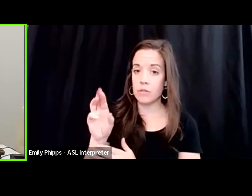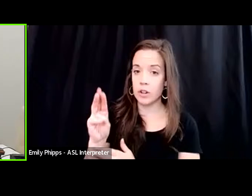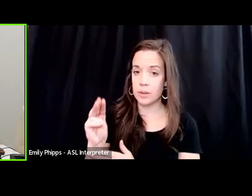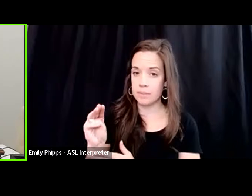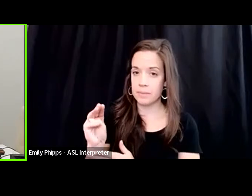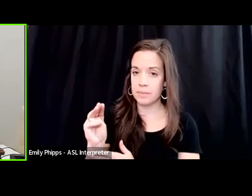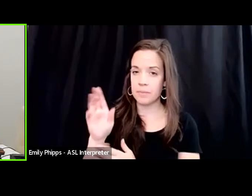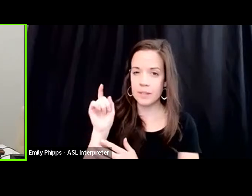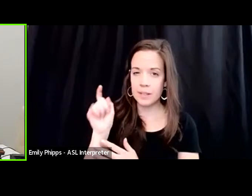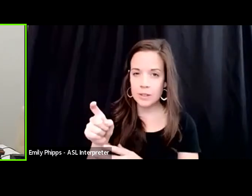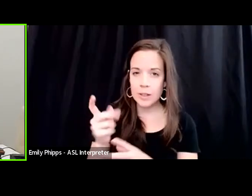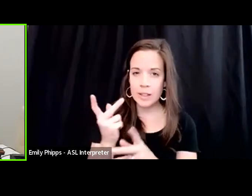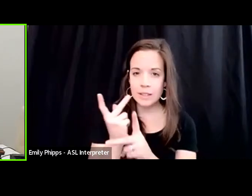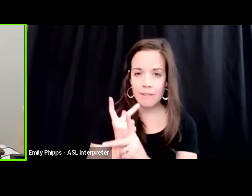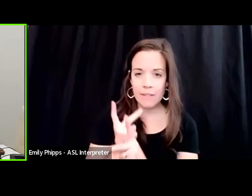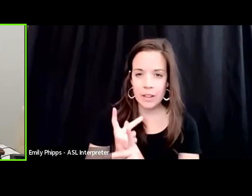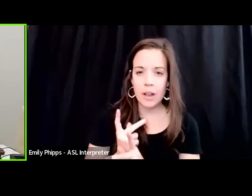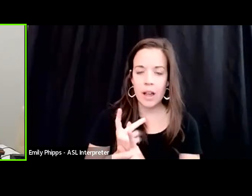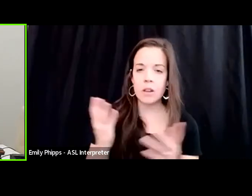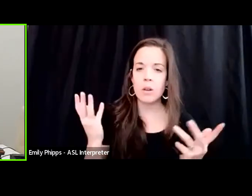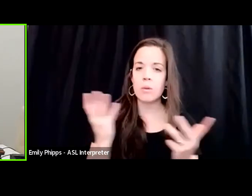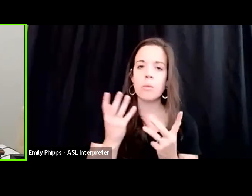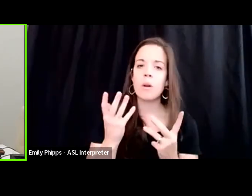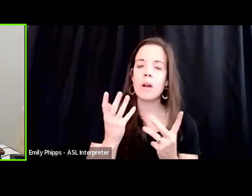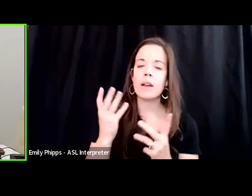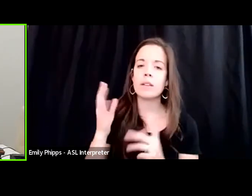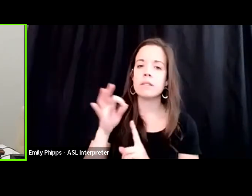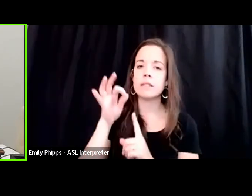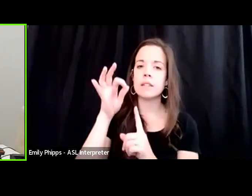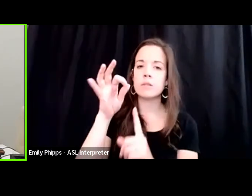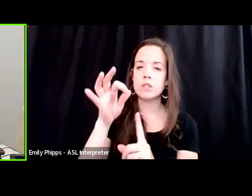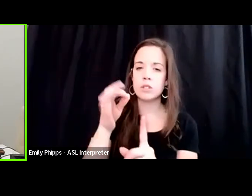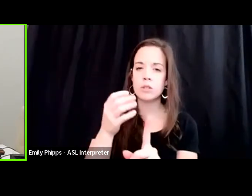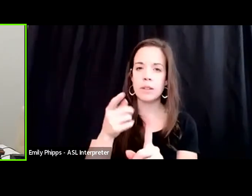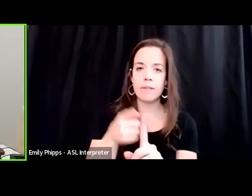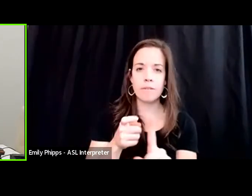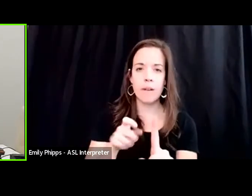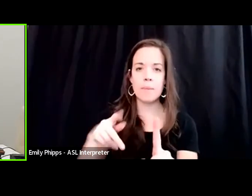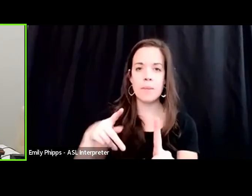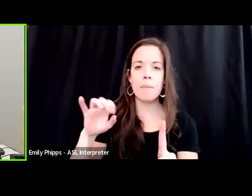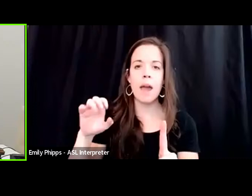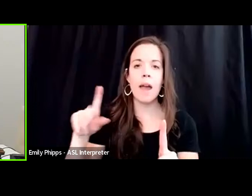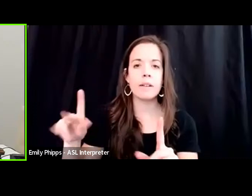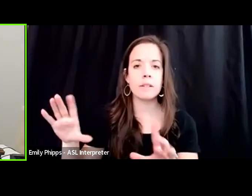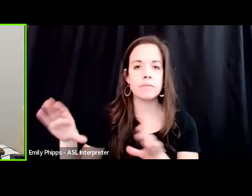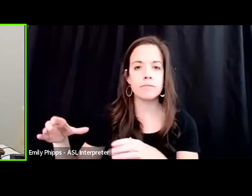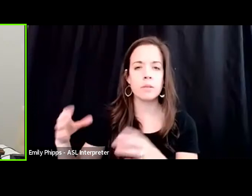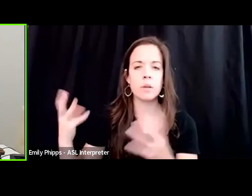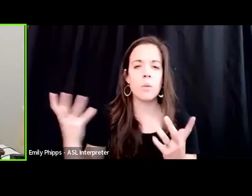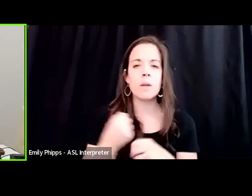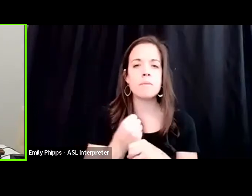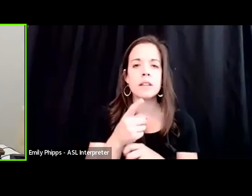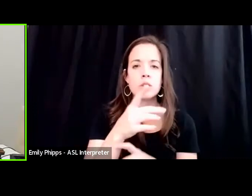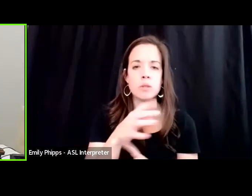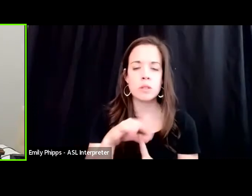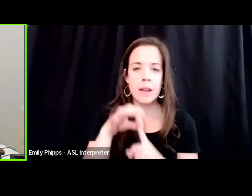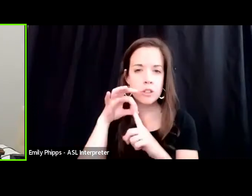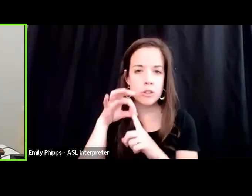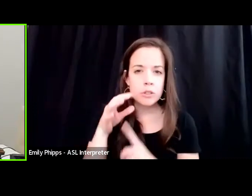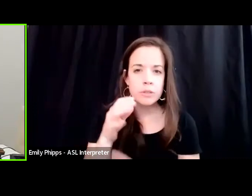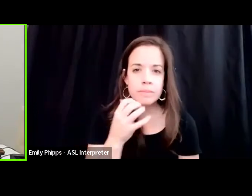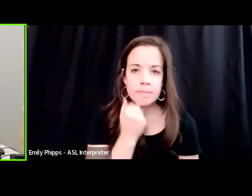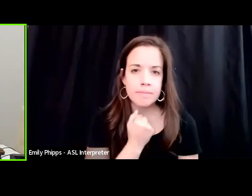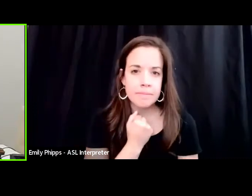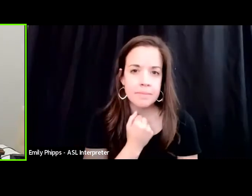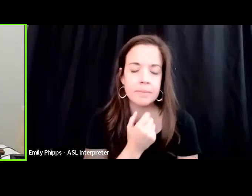figure out what distinguishes you from the path, what makes you special. And for